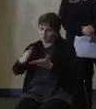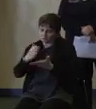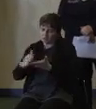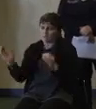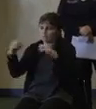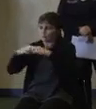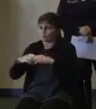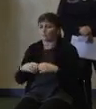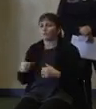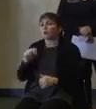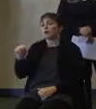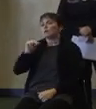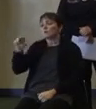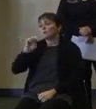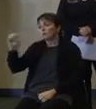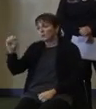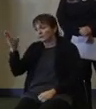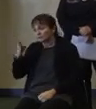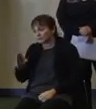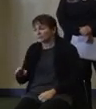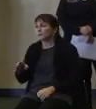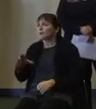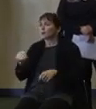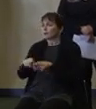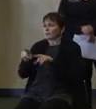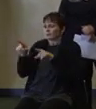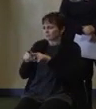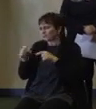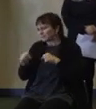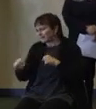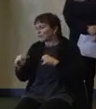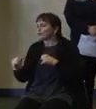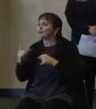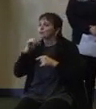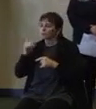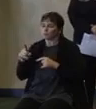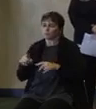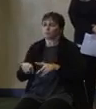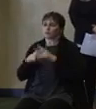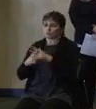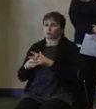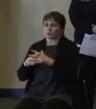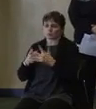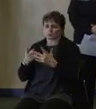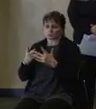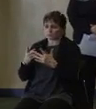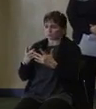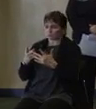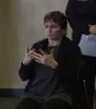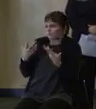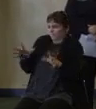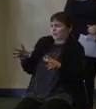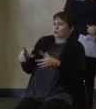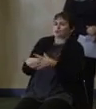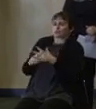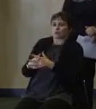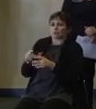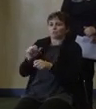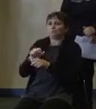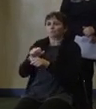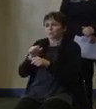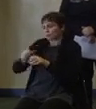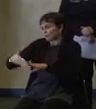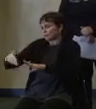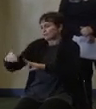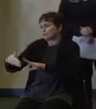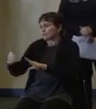Jersey Coast, and Raritan Valley lines returned to service at 9 a.m. on what they call a Level 2 severe weather schedule,